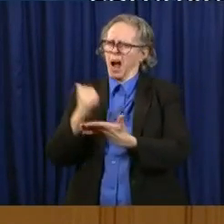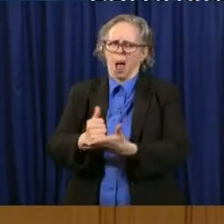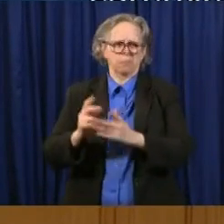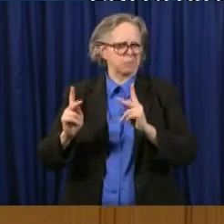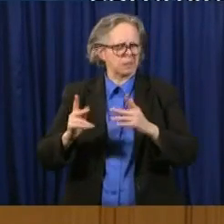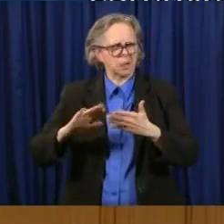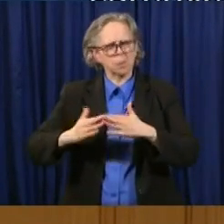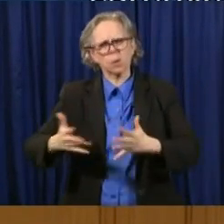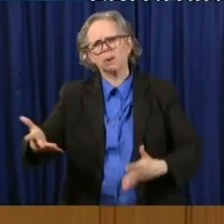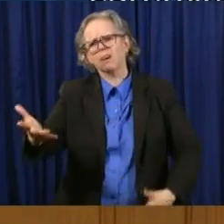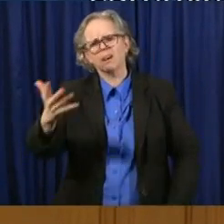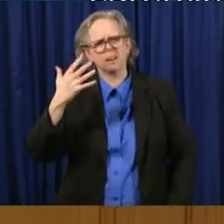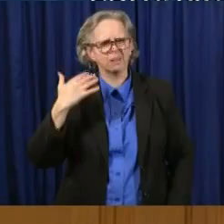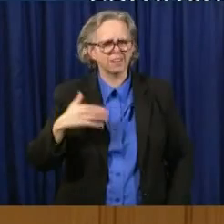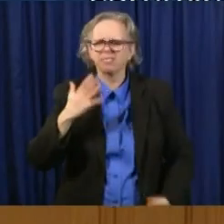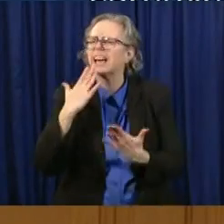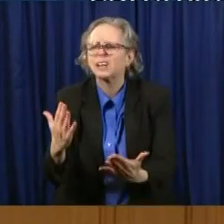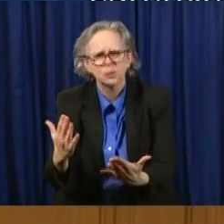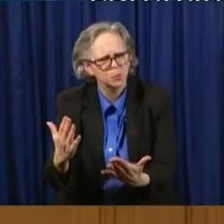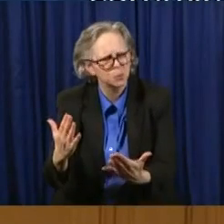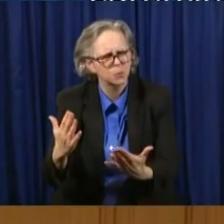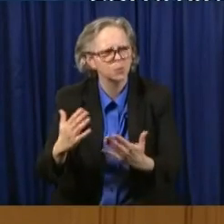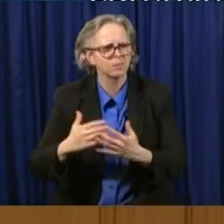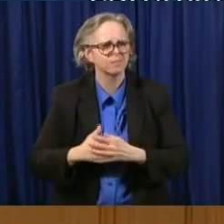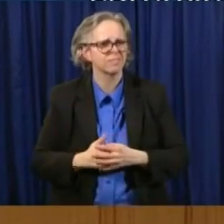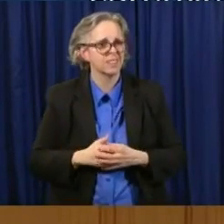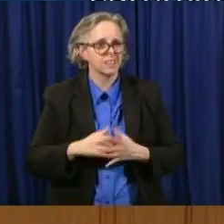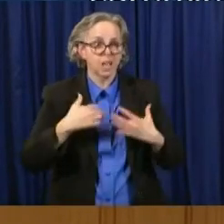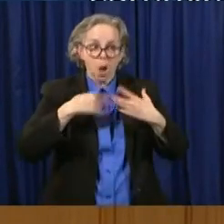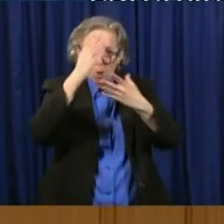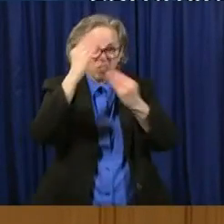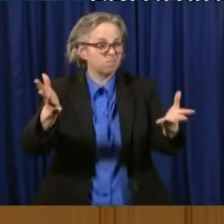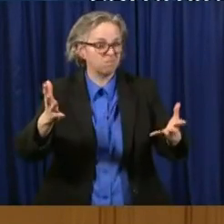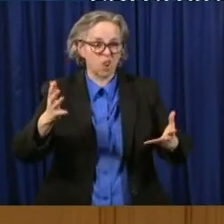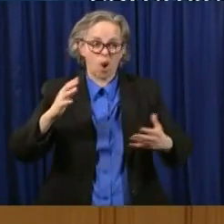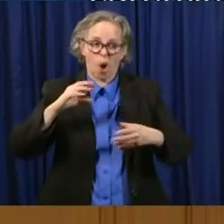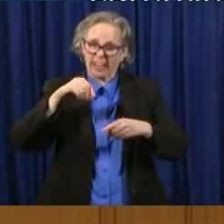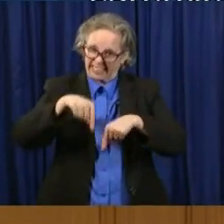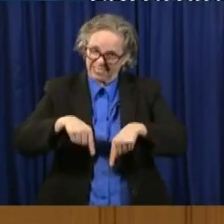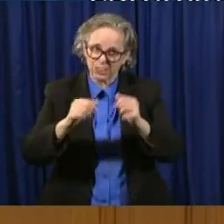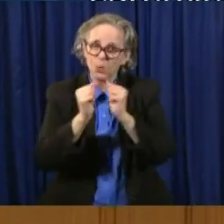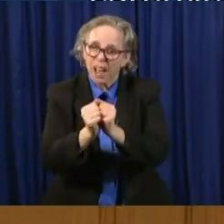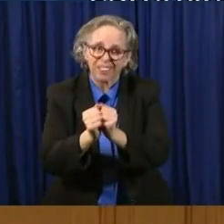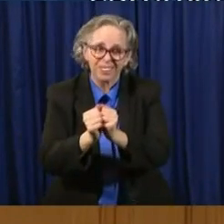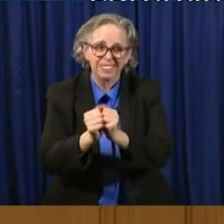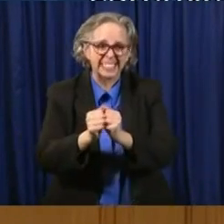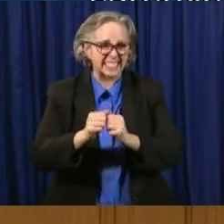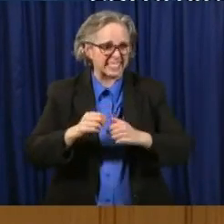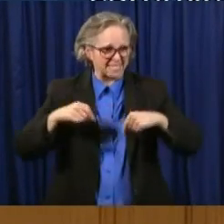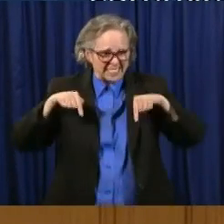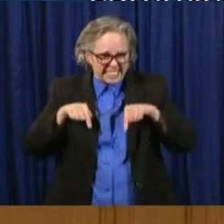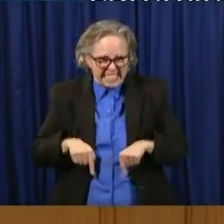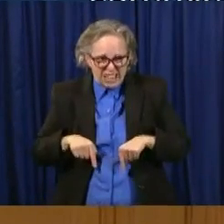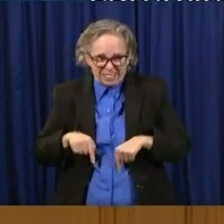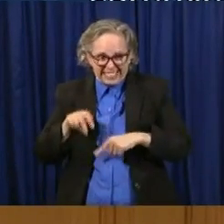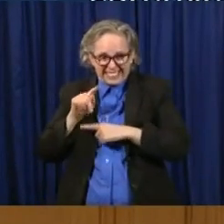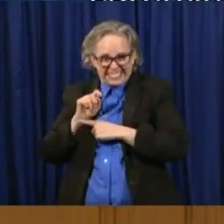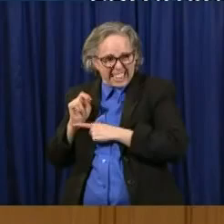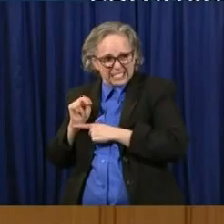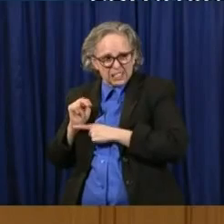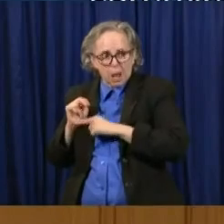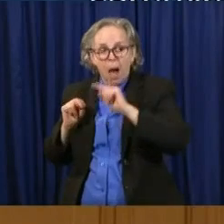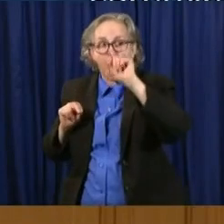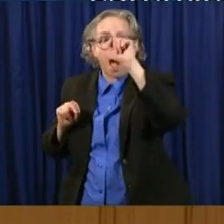Ohio, just thank you. And I want you to know that we're all in this together. Even down here in Tennessee to up there in Ohio,